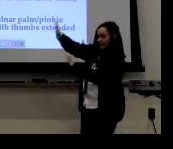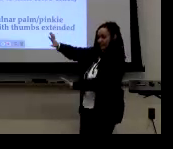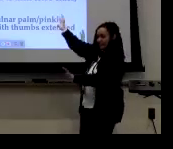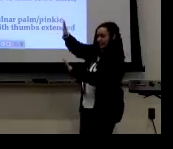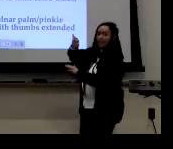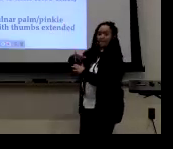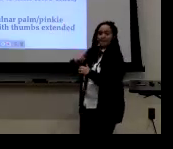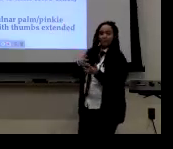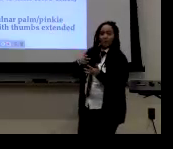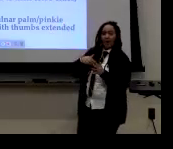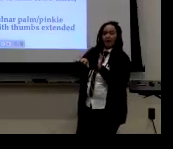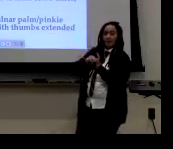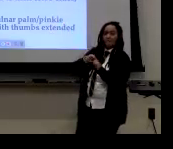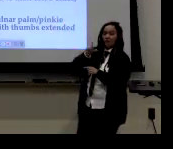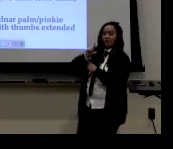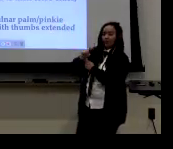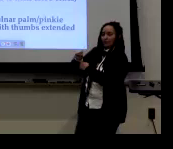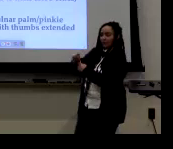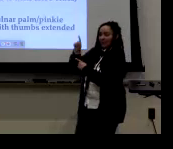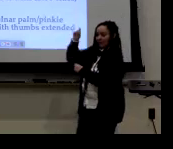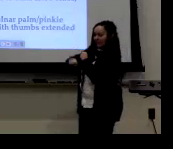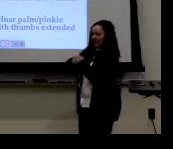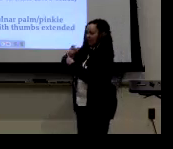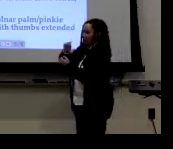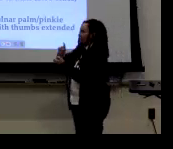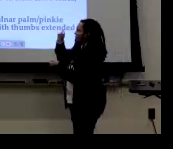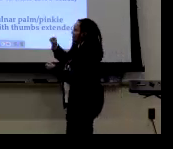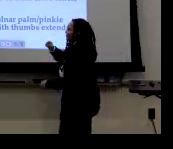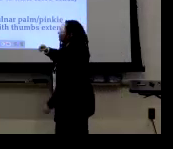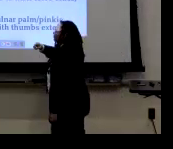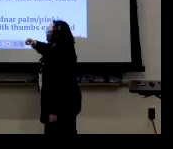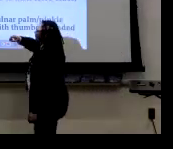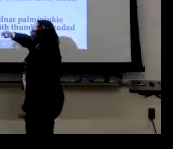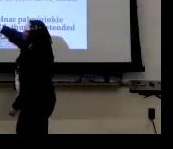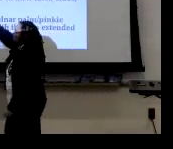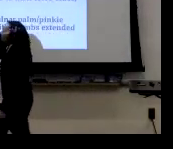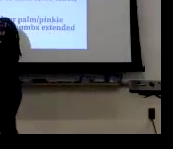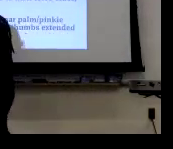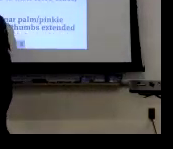So this is from the old data. And so this is from 2020.